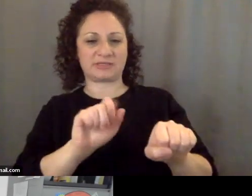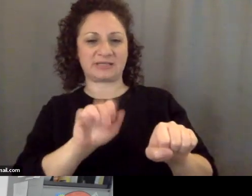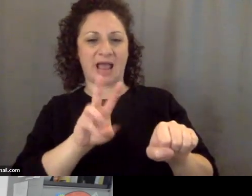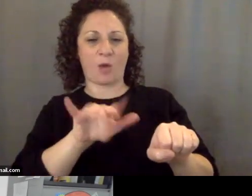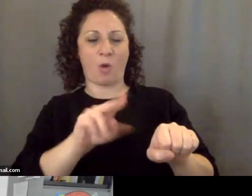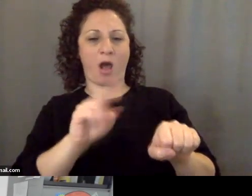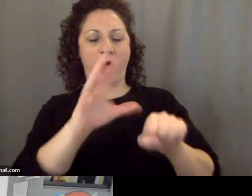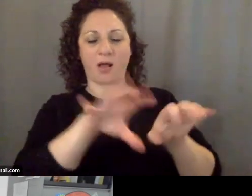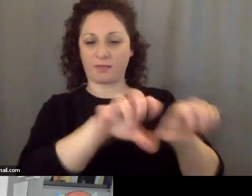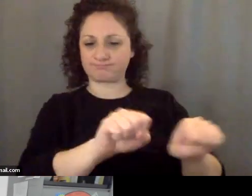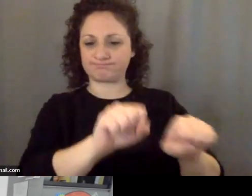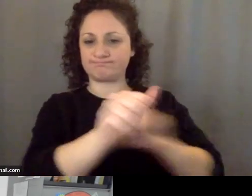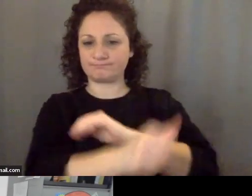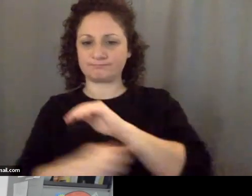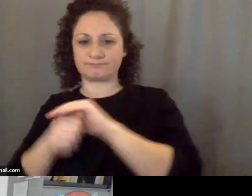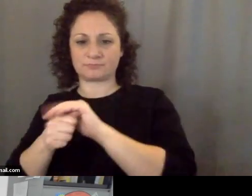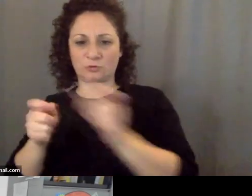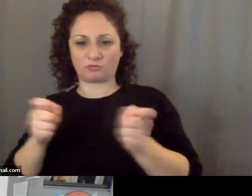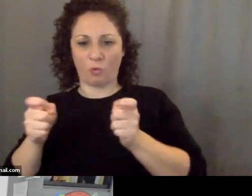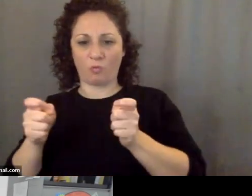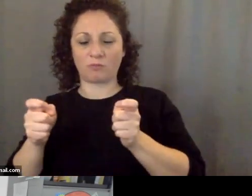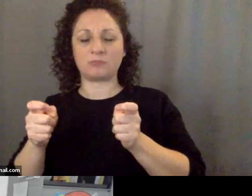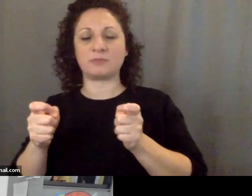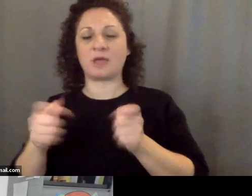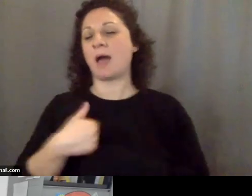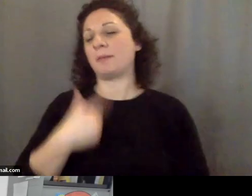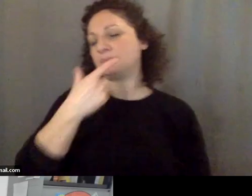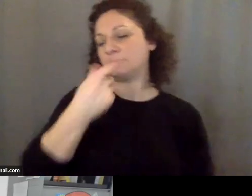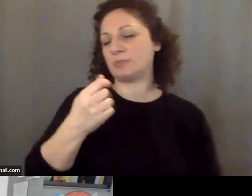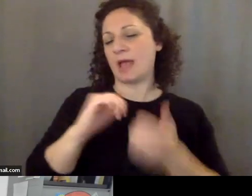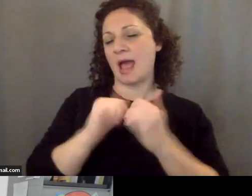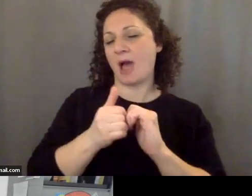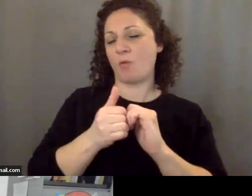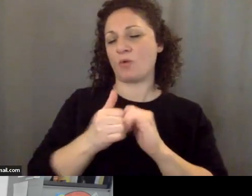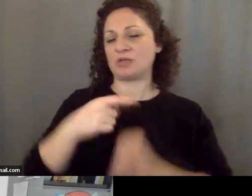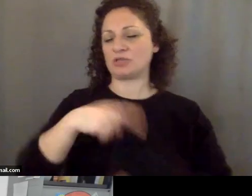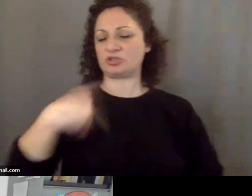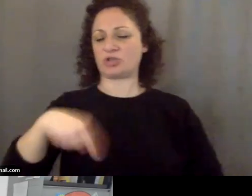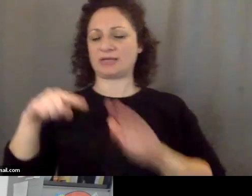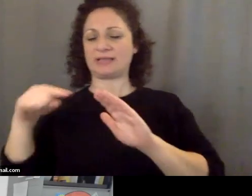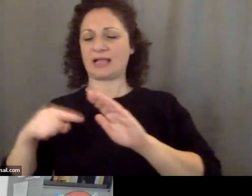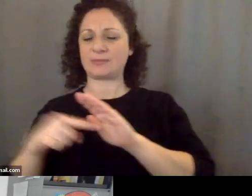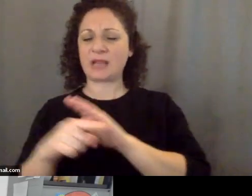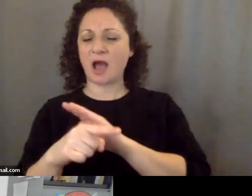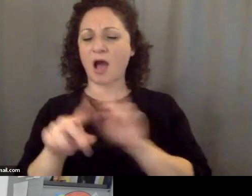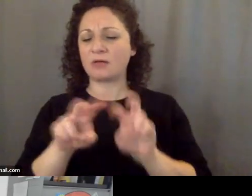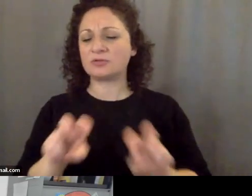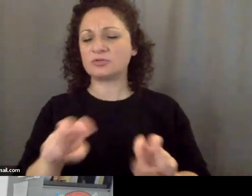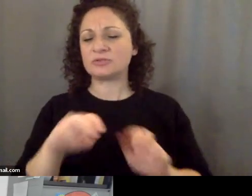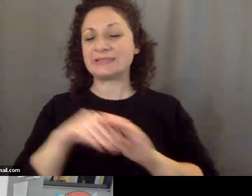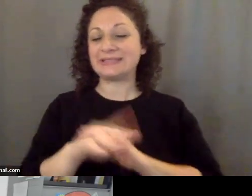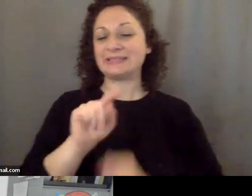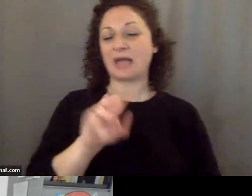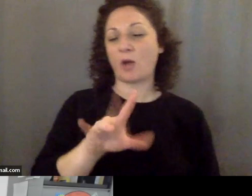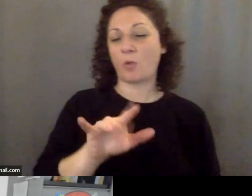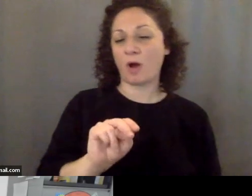control I'm interested how Chinese espionage in Taiwan and perhaps in the larger Indo-Pacific affects